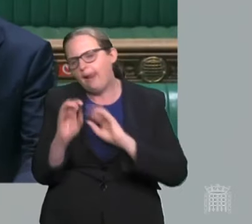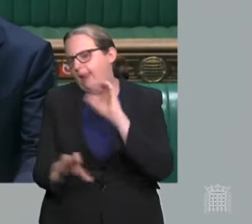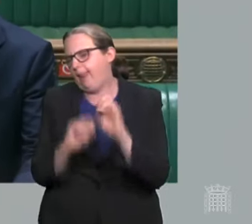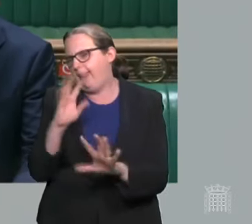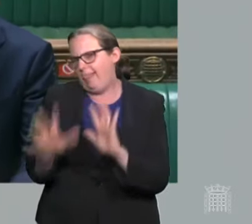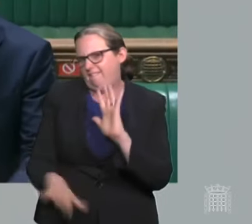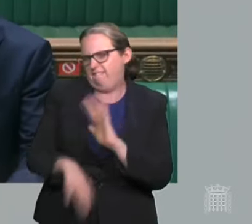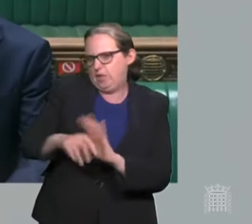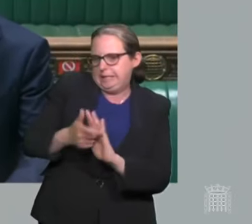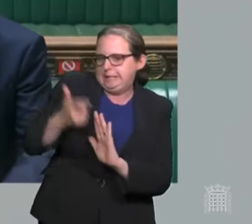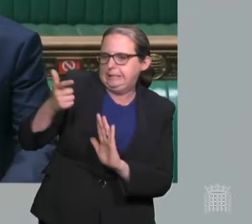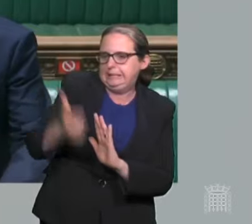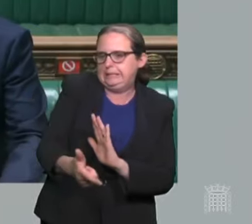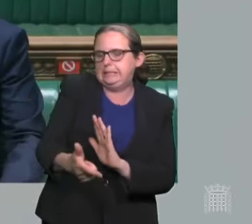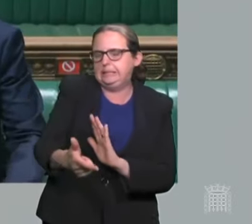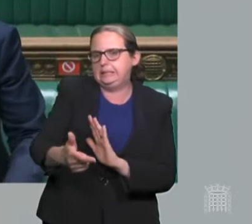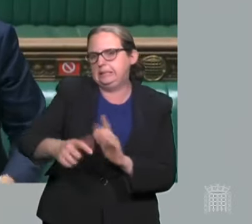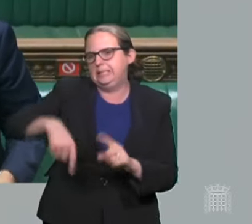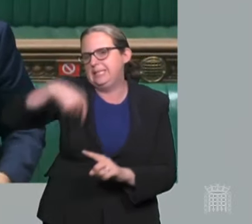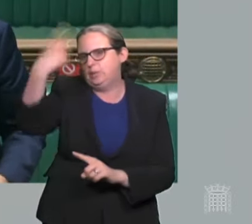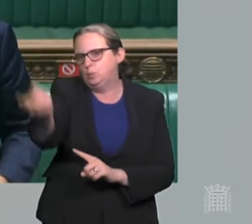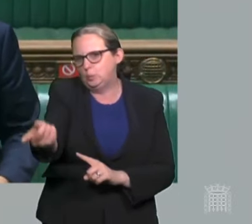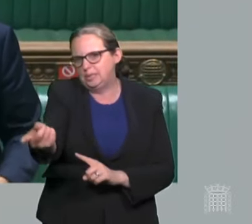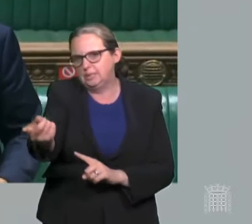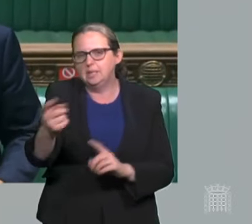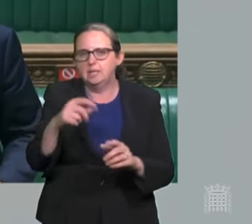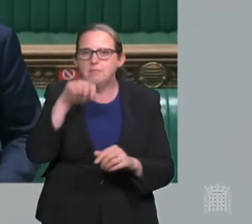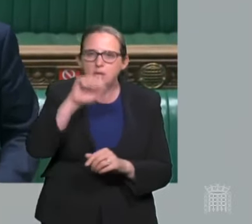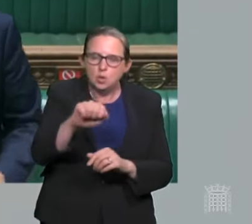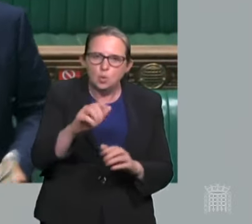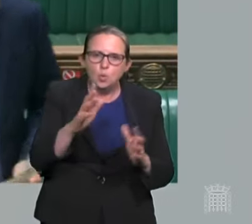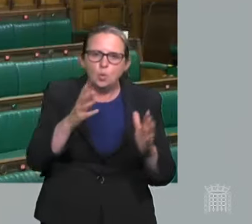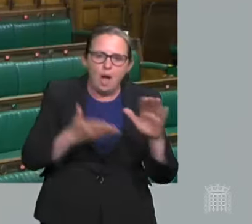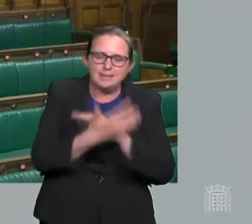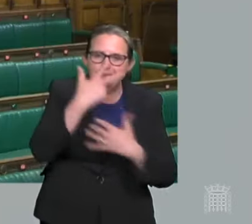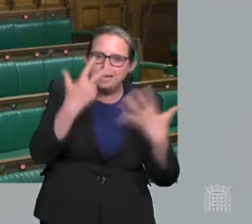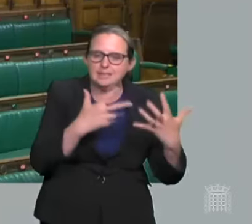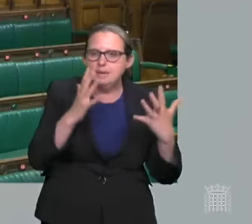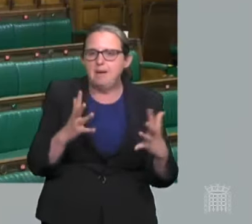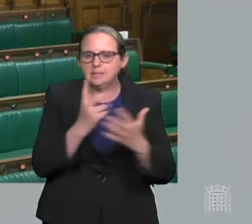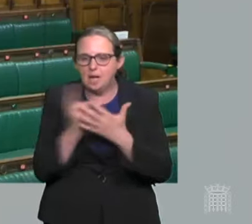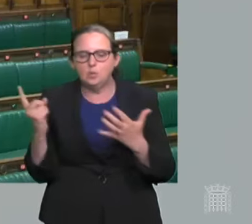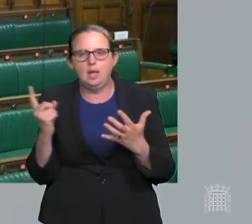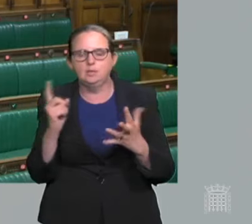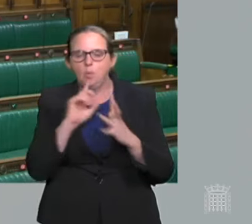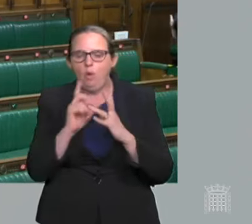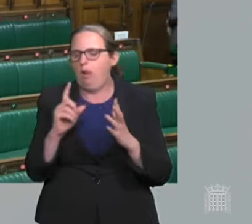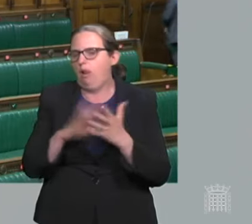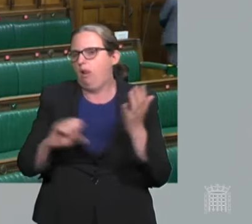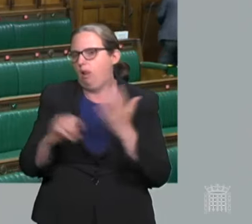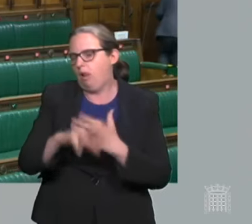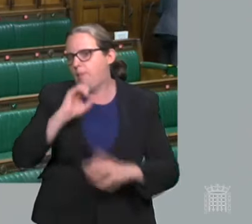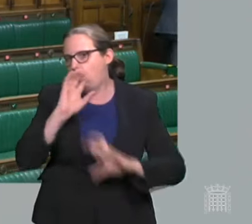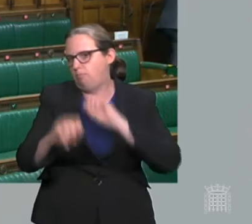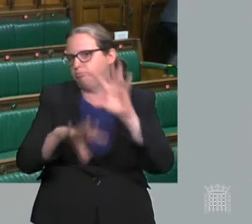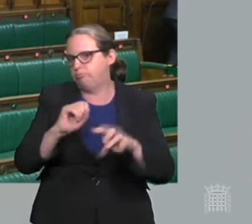we intend to exempt under 18s who are close contacts from the requirement to self-isolate. Thank you, Deputy Speaker. Given that